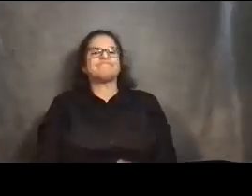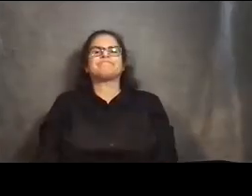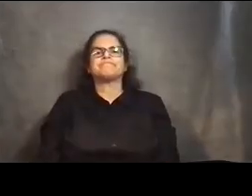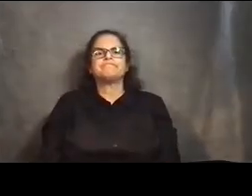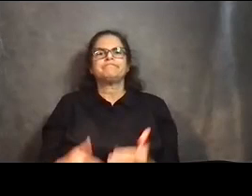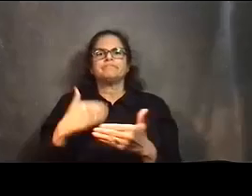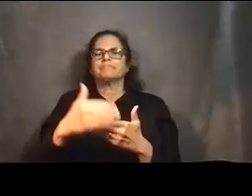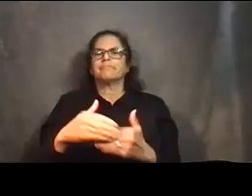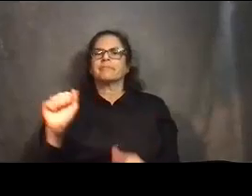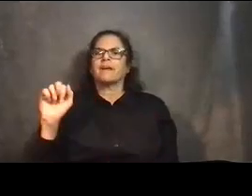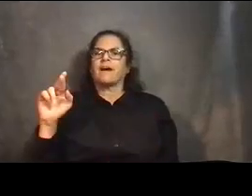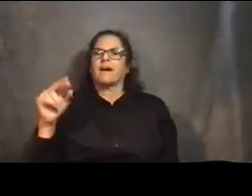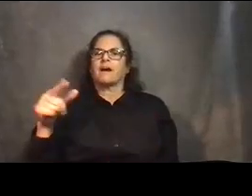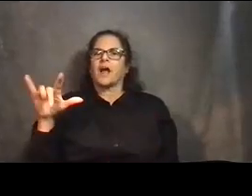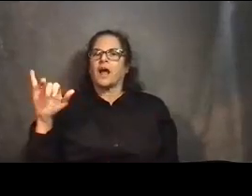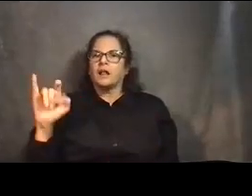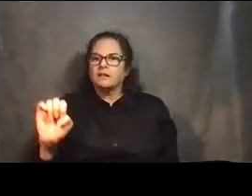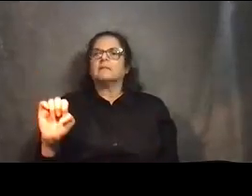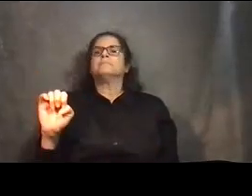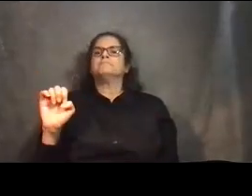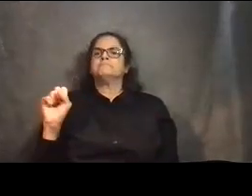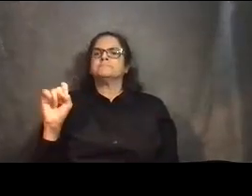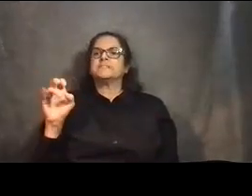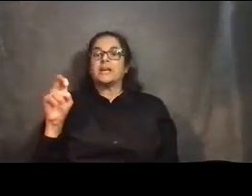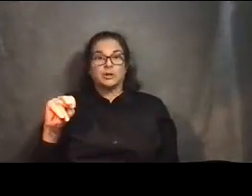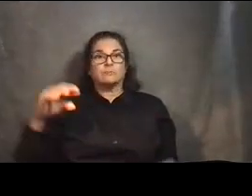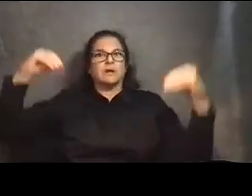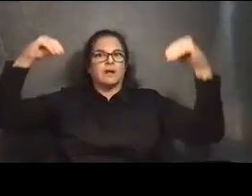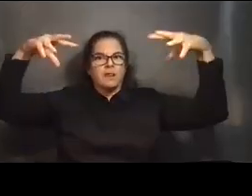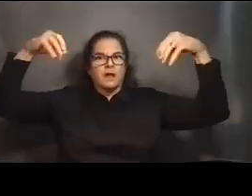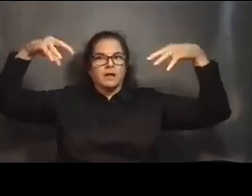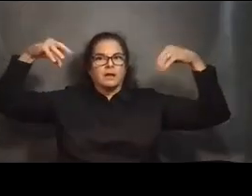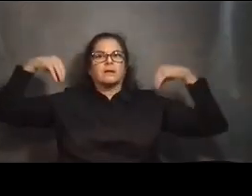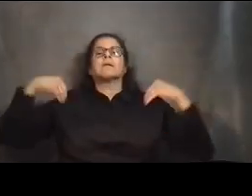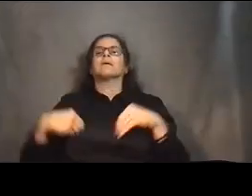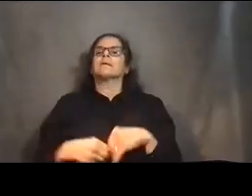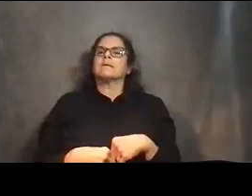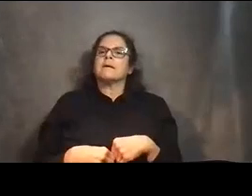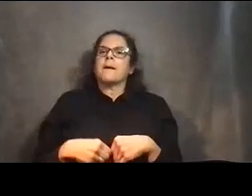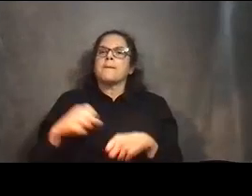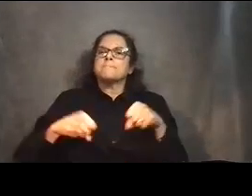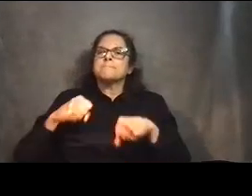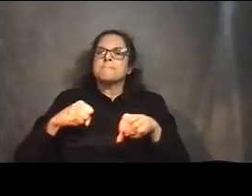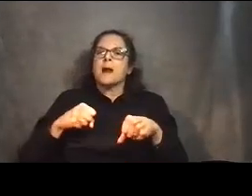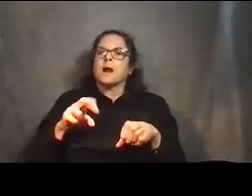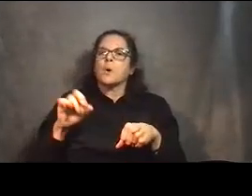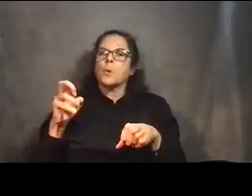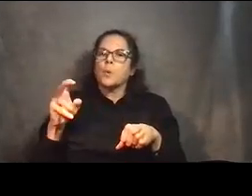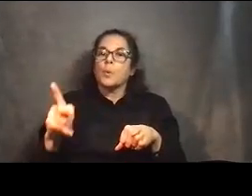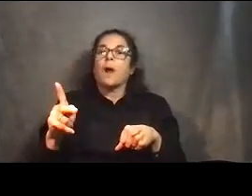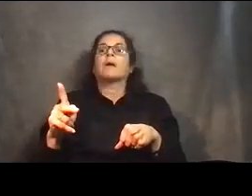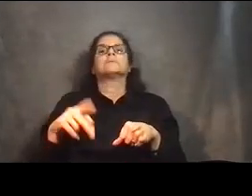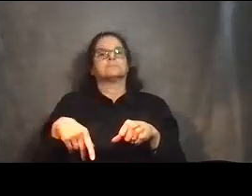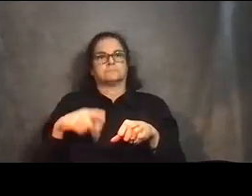Argyle Station. Along with the lighting and additional bike racks, CTA and wash floor worked